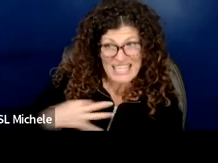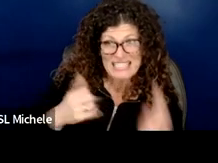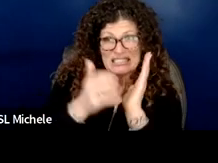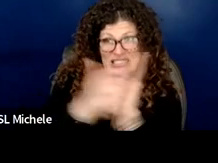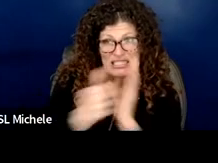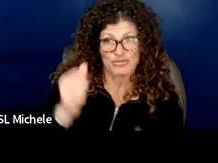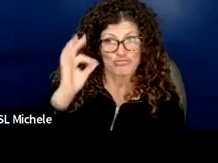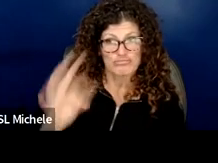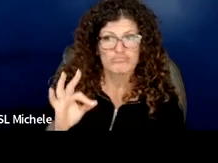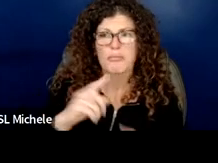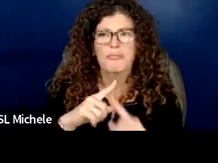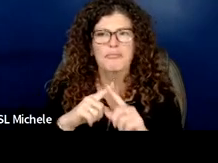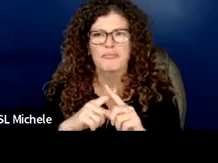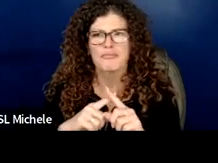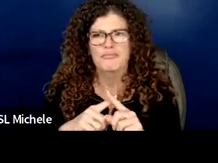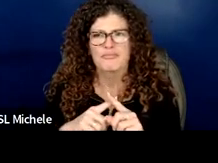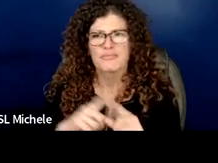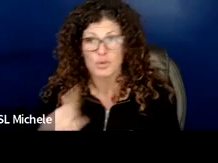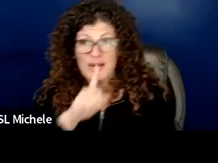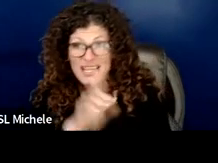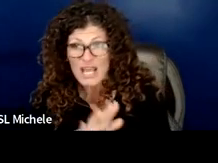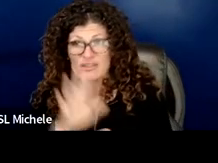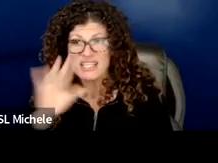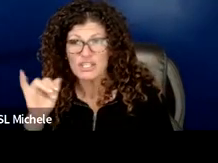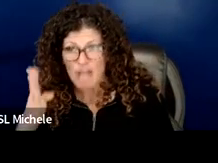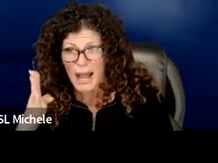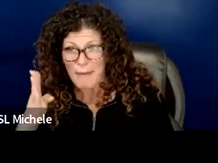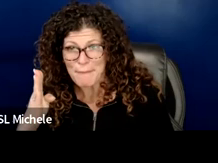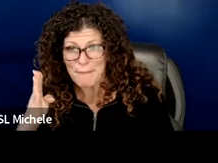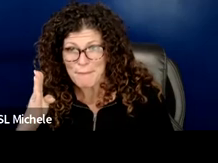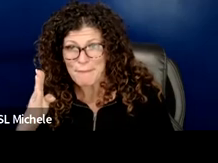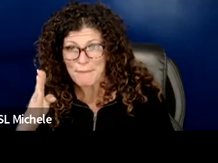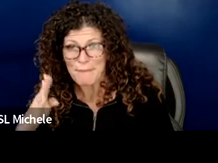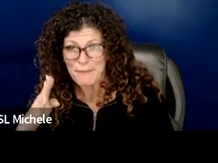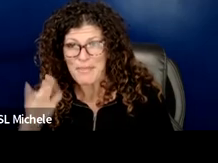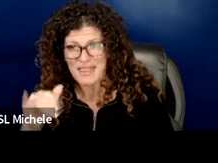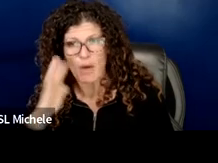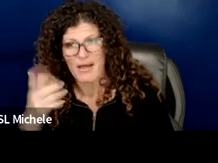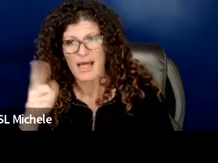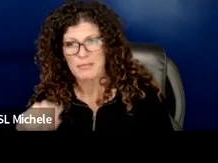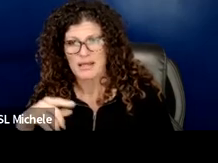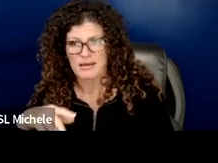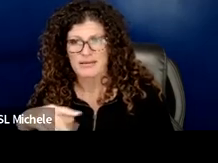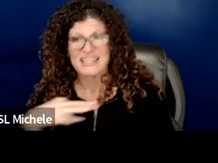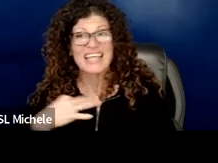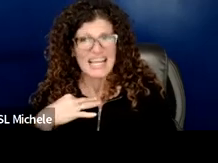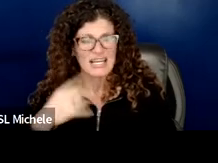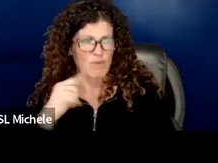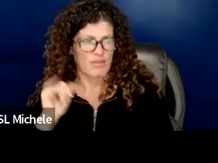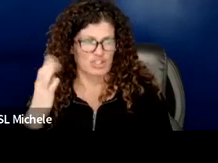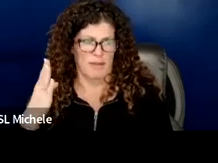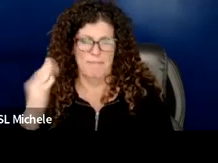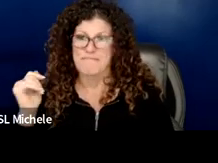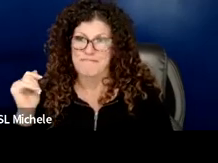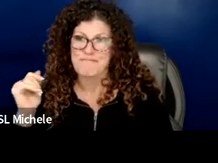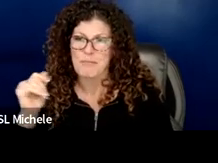you want guarantee the job right yeah that will be done candidate for the job um yeah but